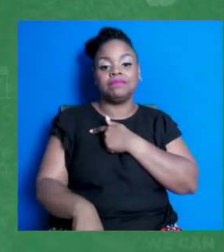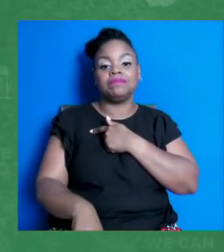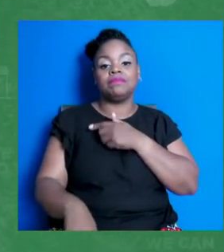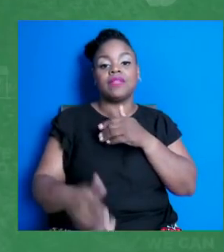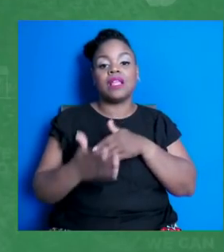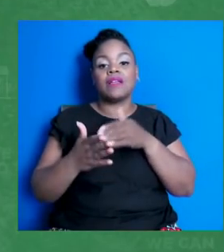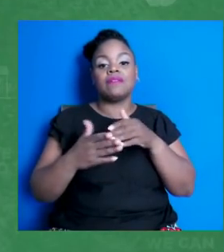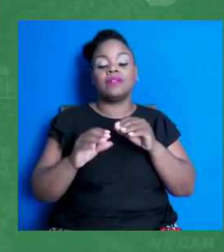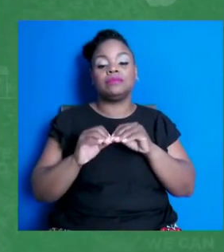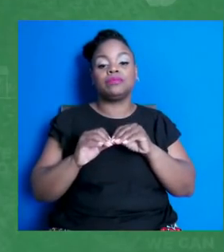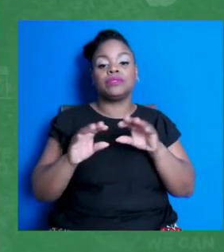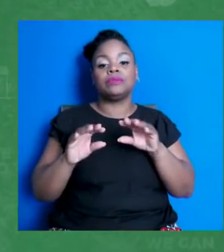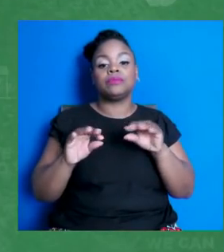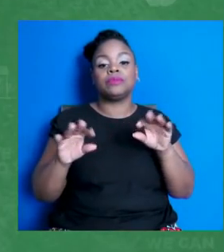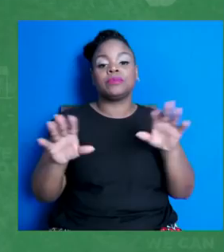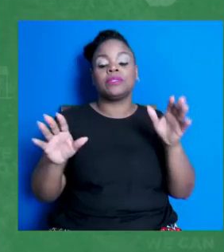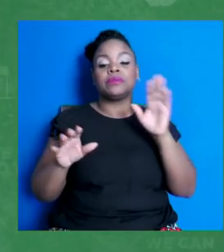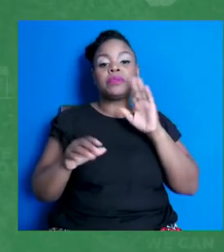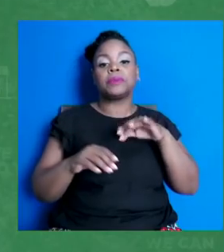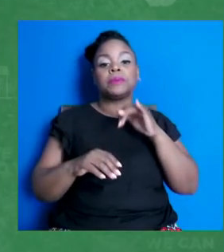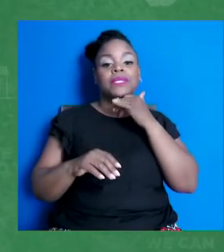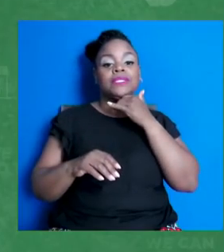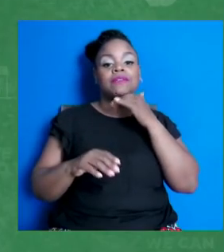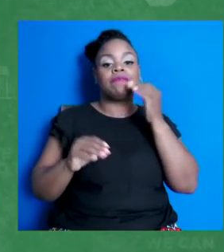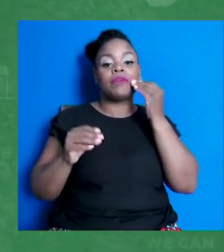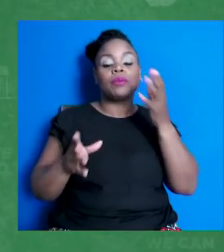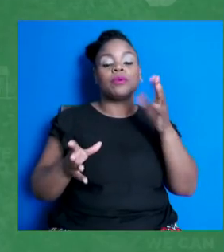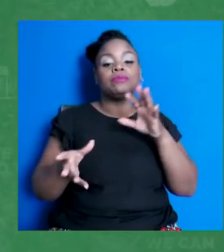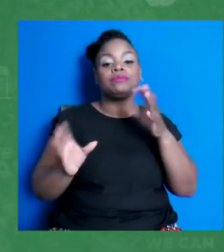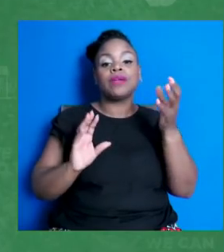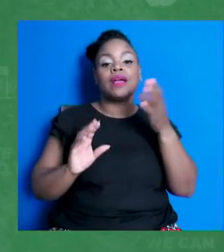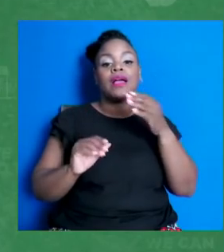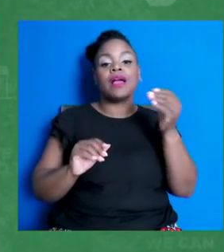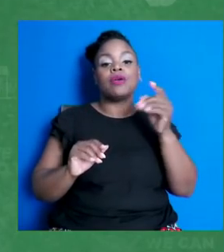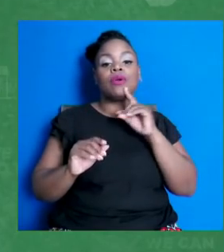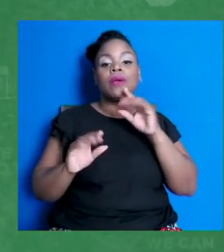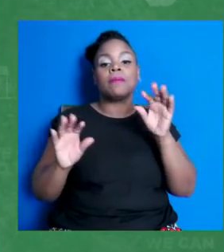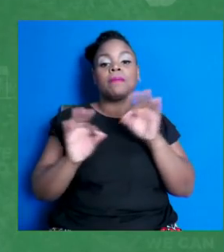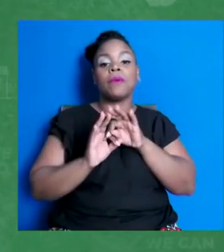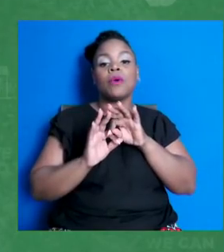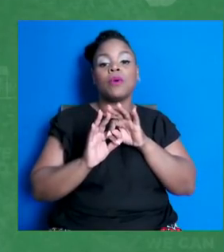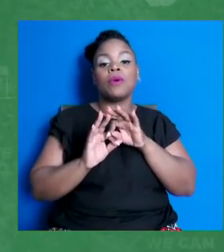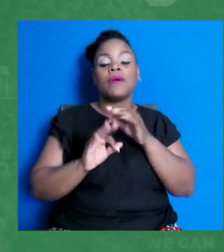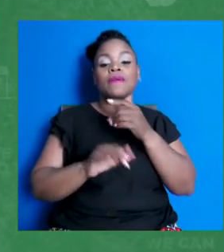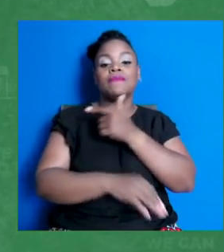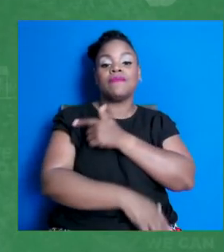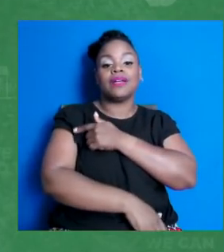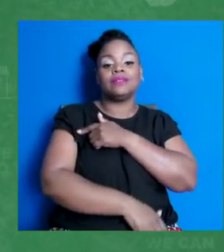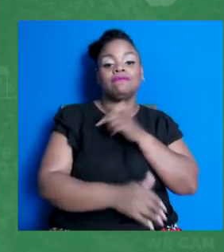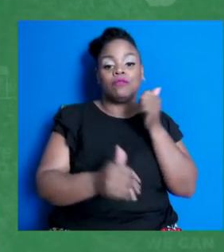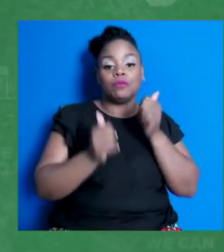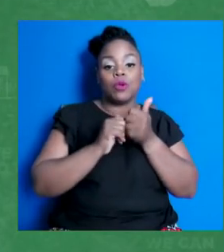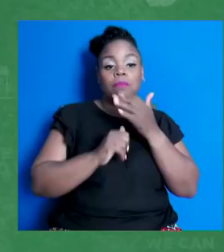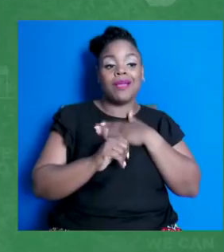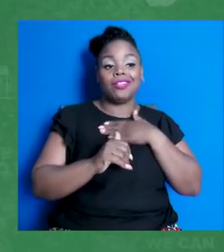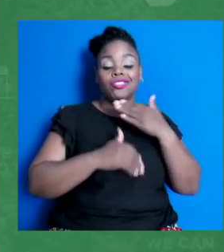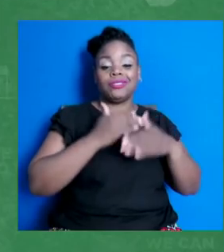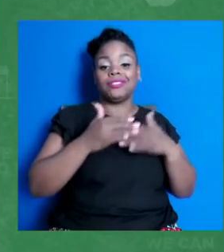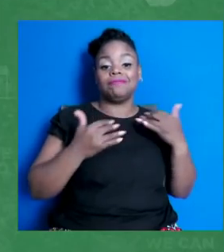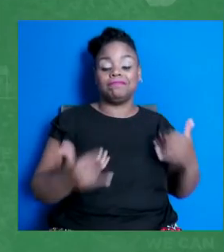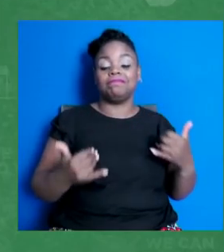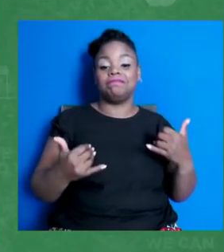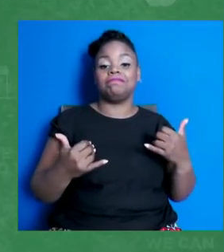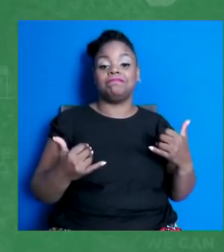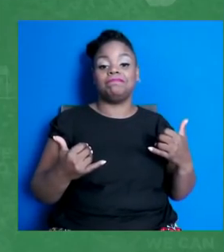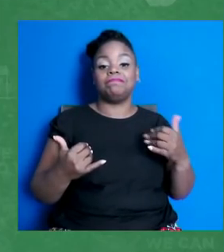vaccines. But I think it's clear to me really how vital vaccines feel to most of my generation. They're our way back to normal, they